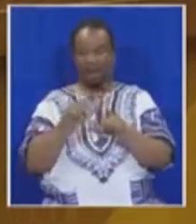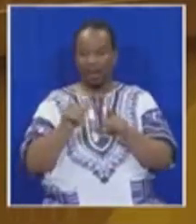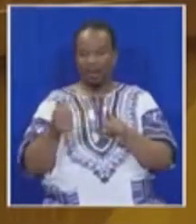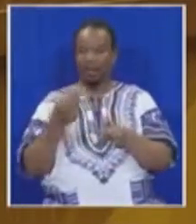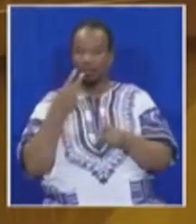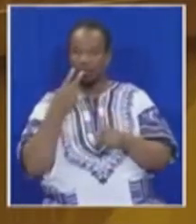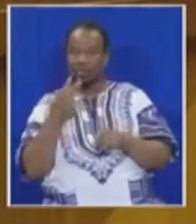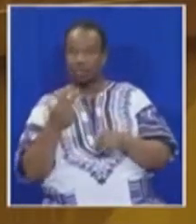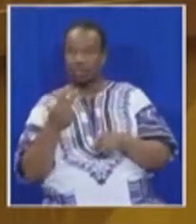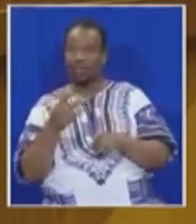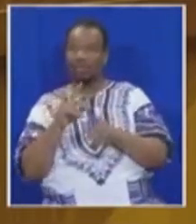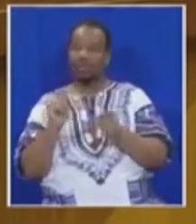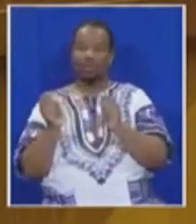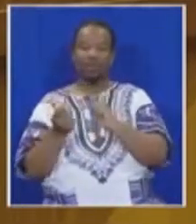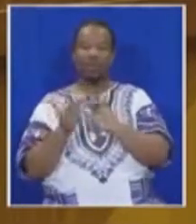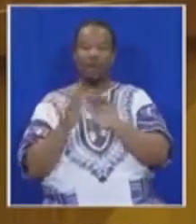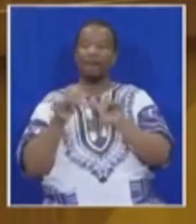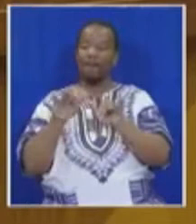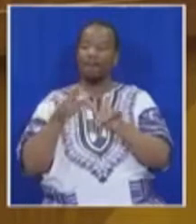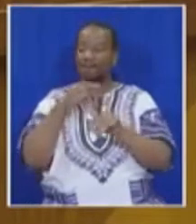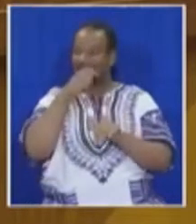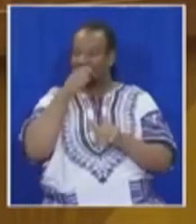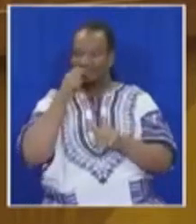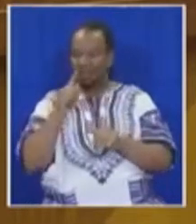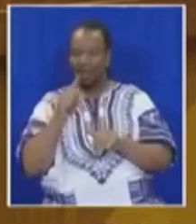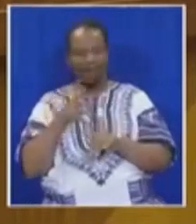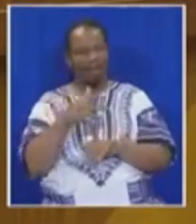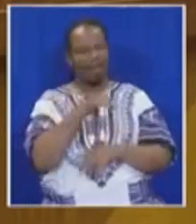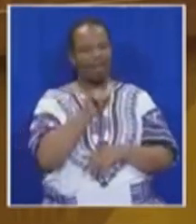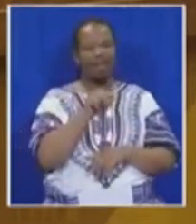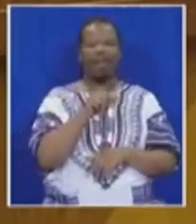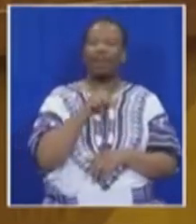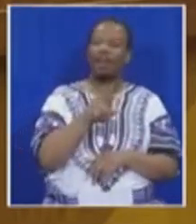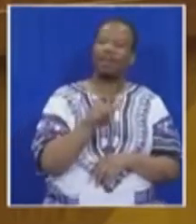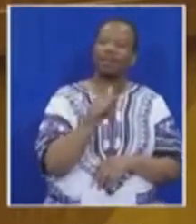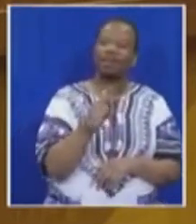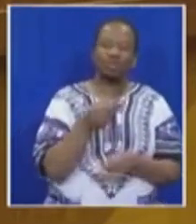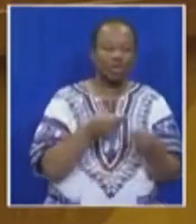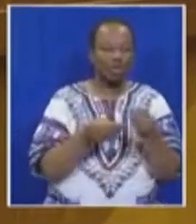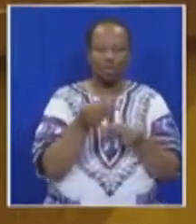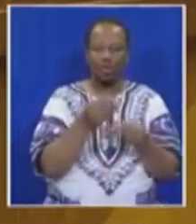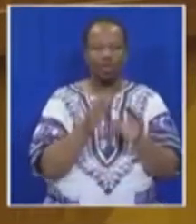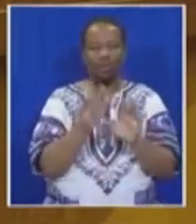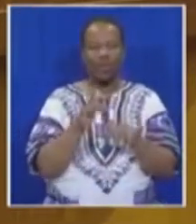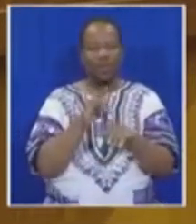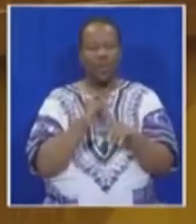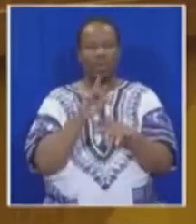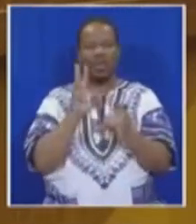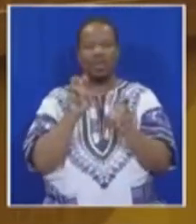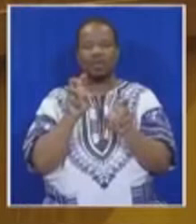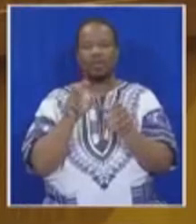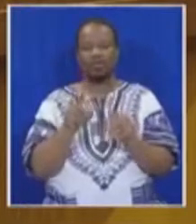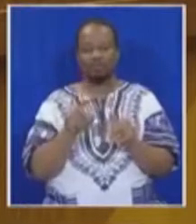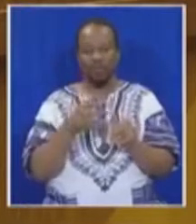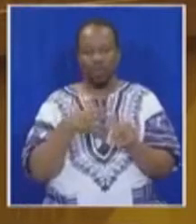translated into starvation. Land is not just economics, he is quoted as saying, it's a sensitive issue. We want to